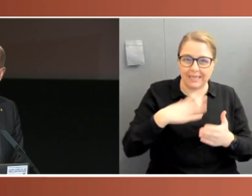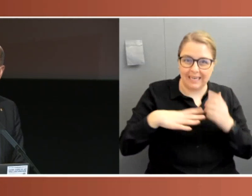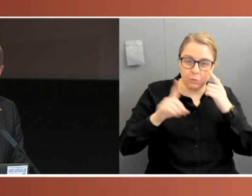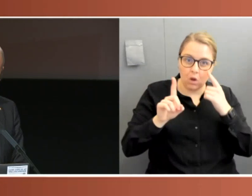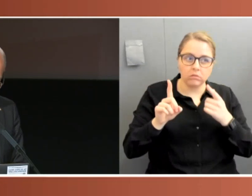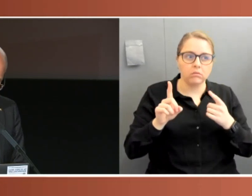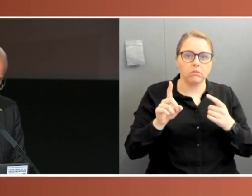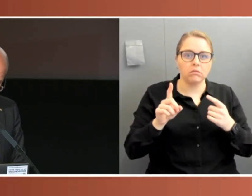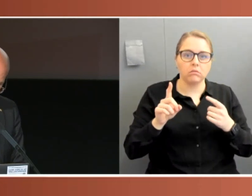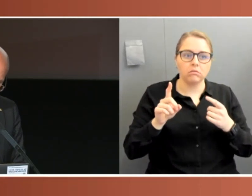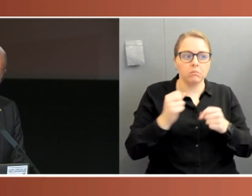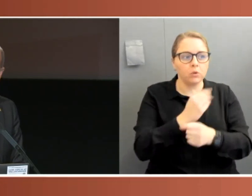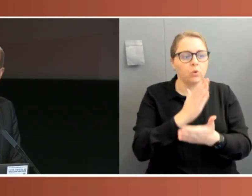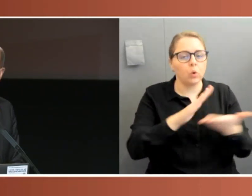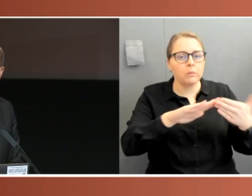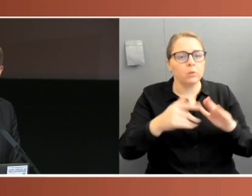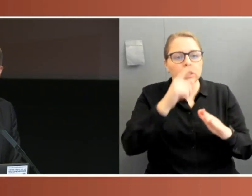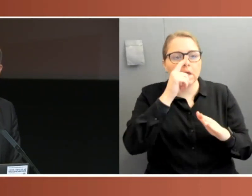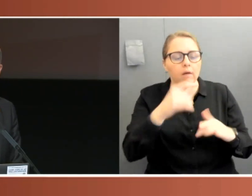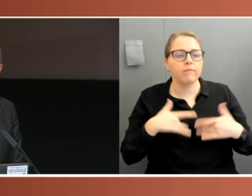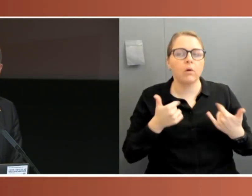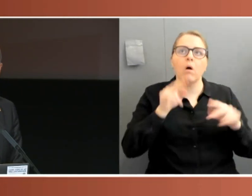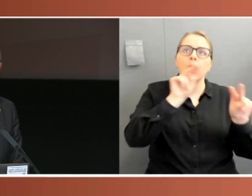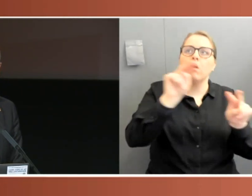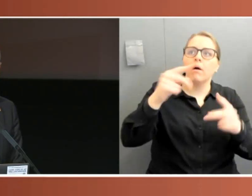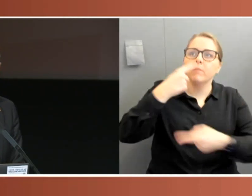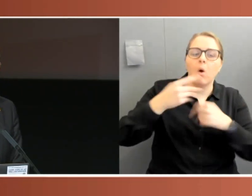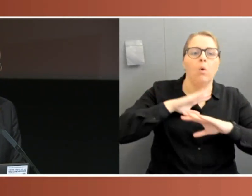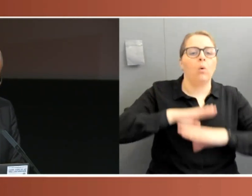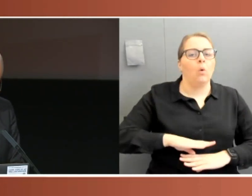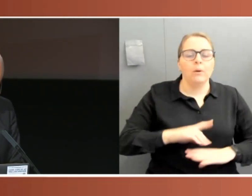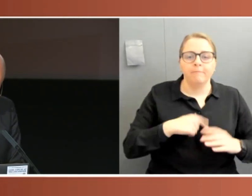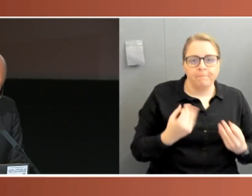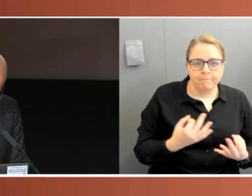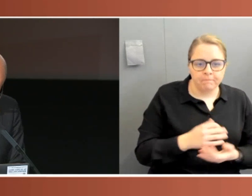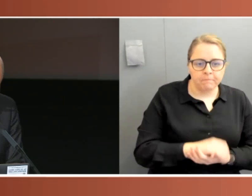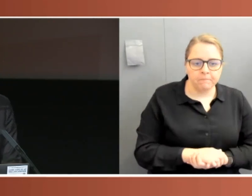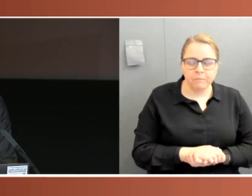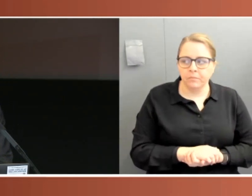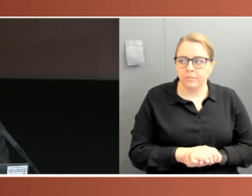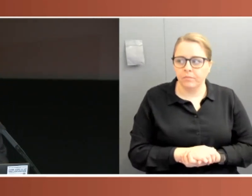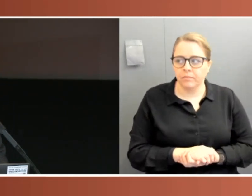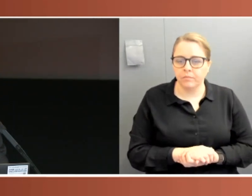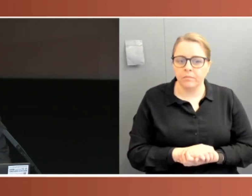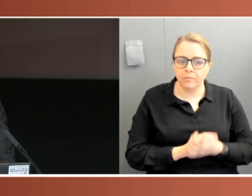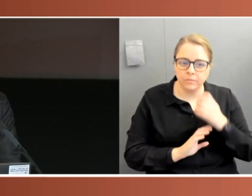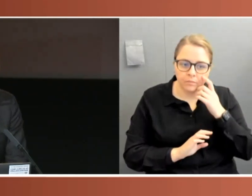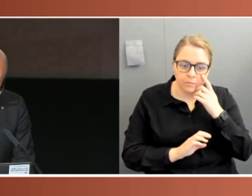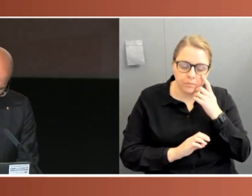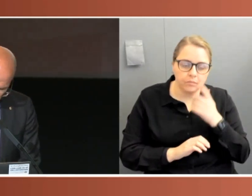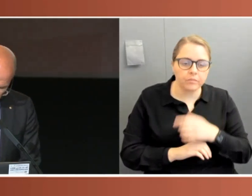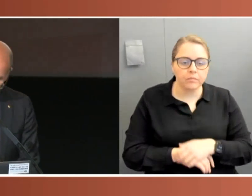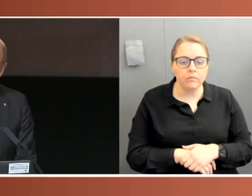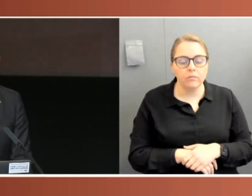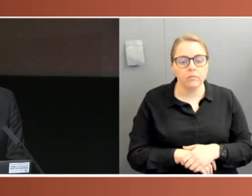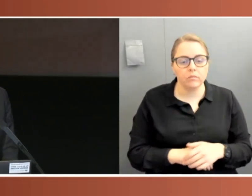Much of the measures or the absence of Parliament went counter to the public need for those things to be achieved. And indeed, if we look at